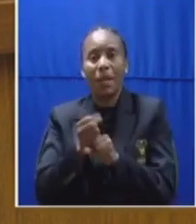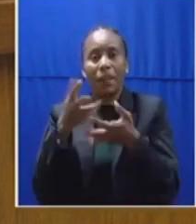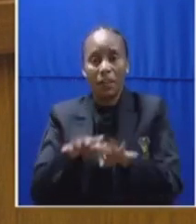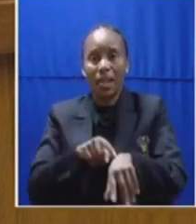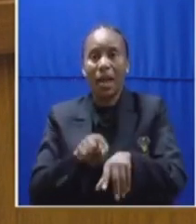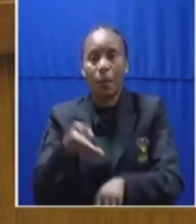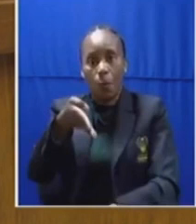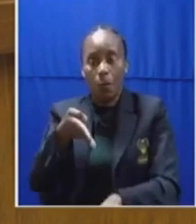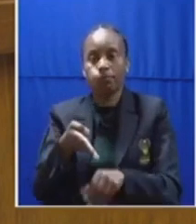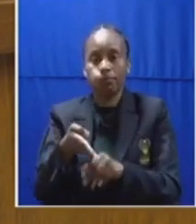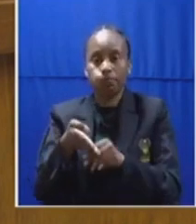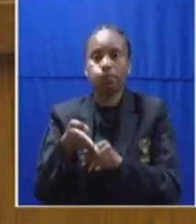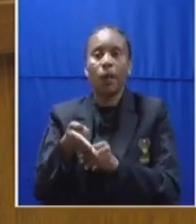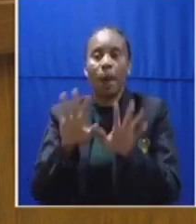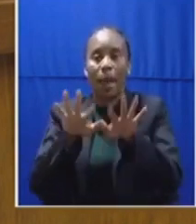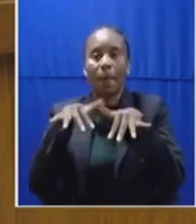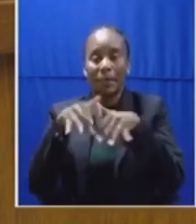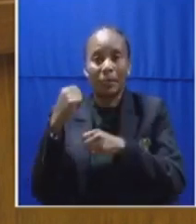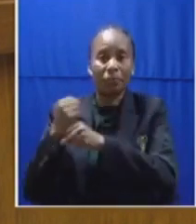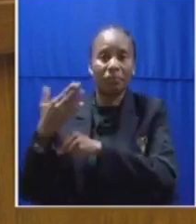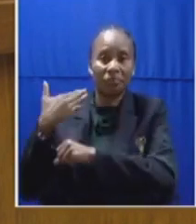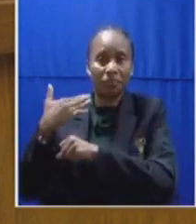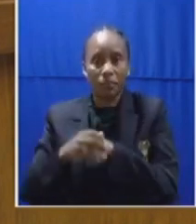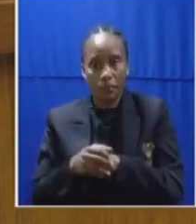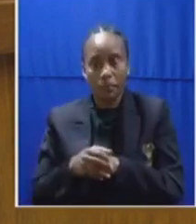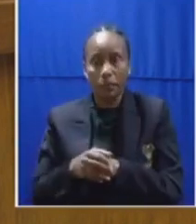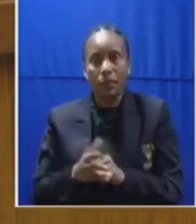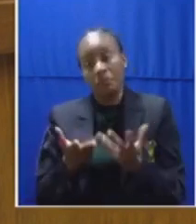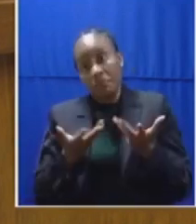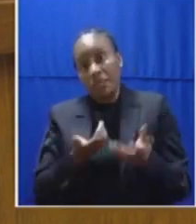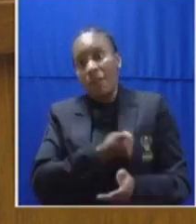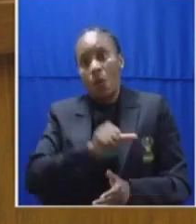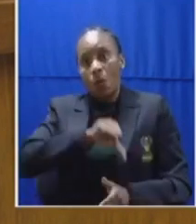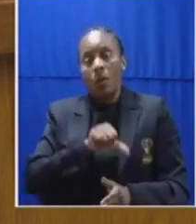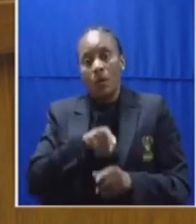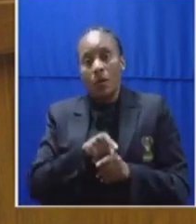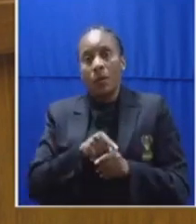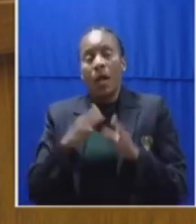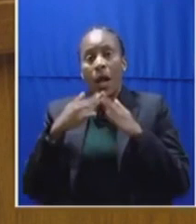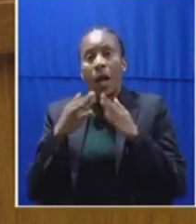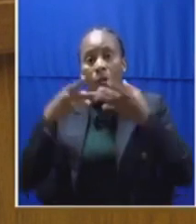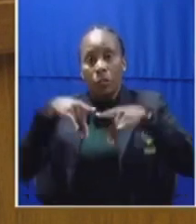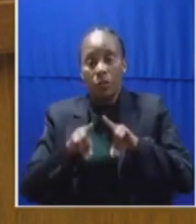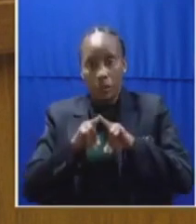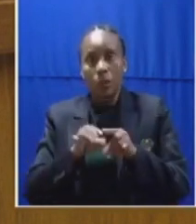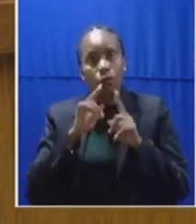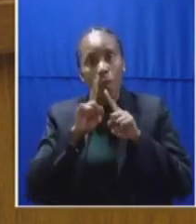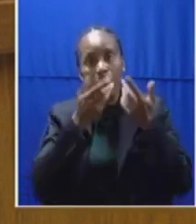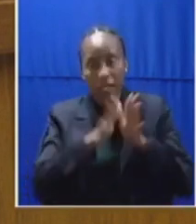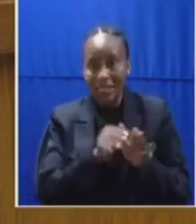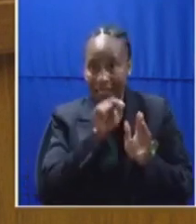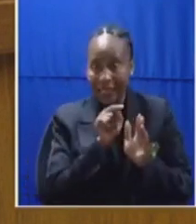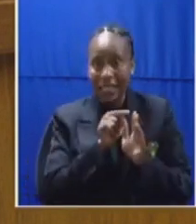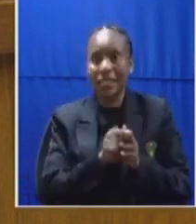in Parliament many years ago. What is unfortunate House chairperson and we have also raised this both in committee and the House is the fact